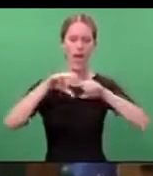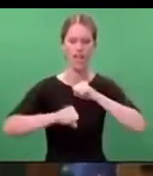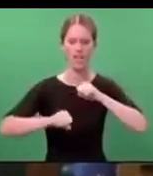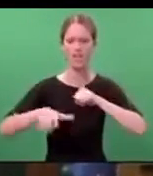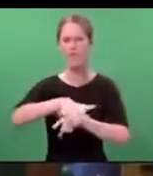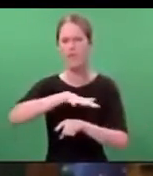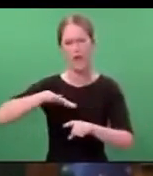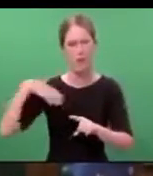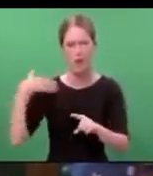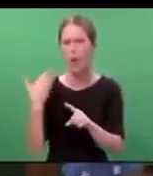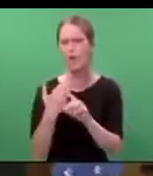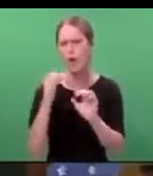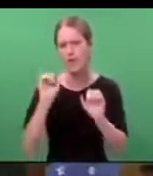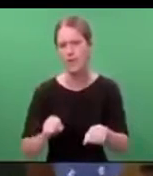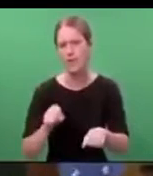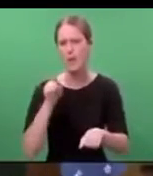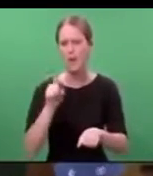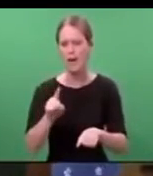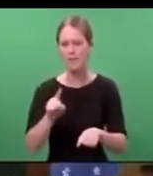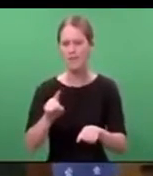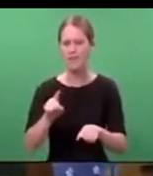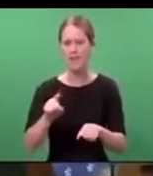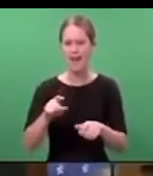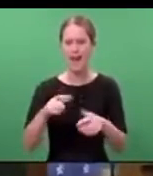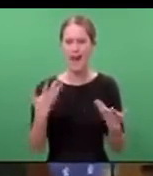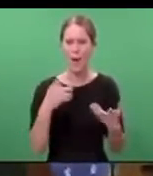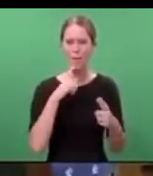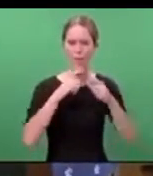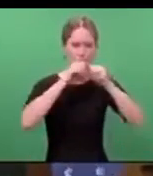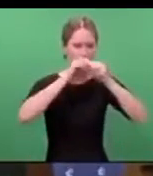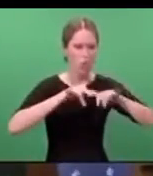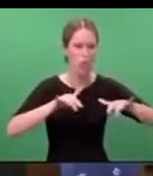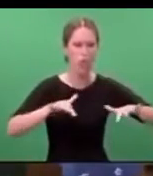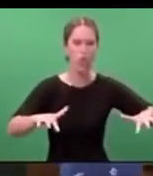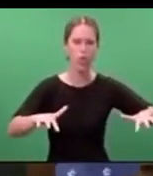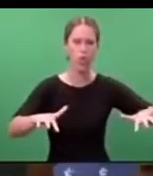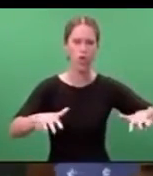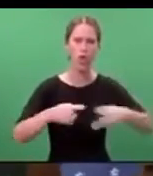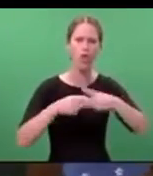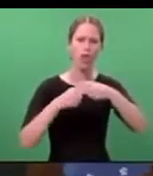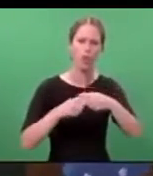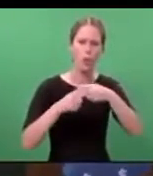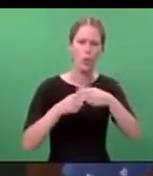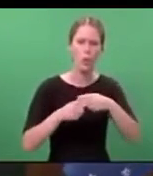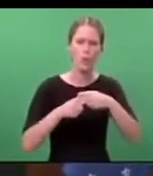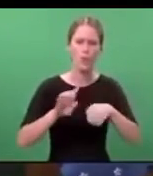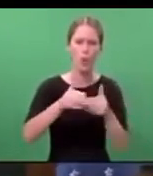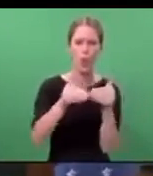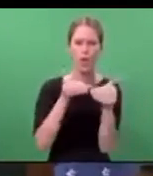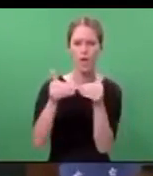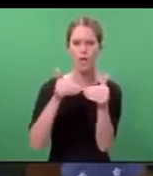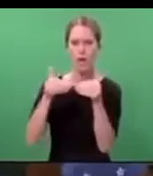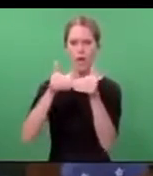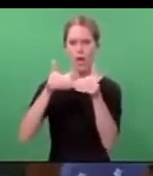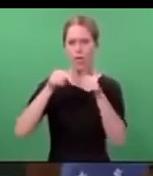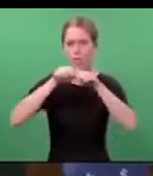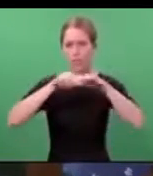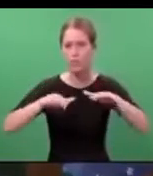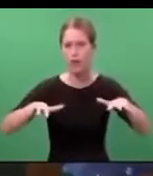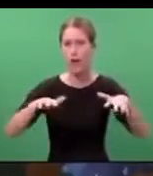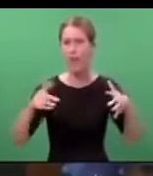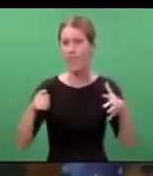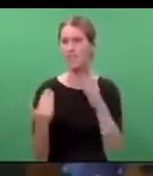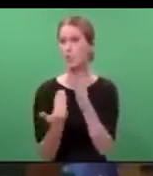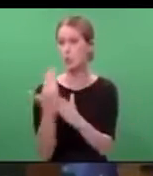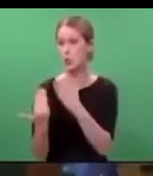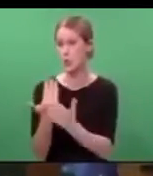decades, but their form of distribution, the tools of organisation, they are